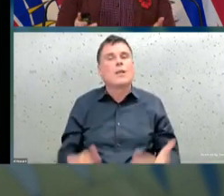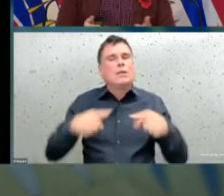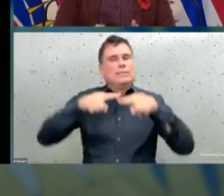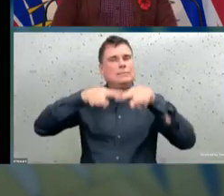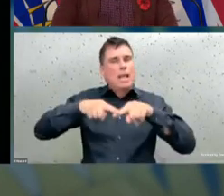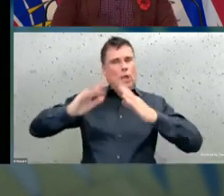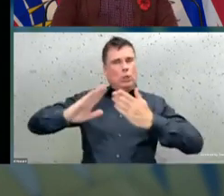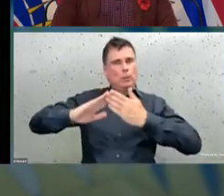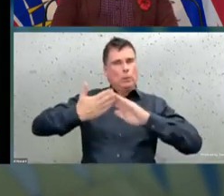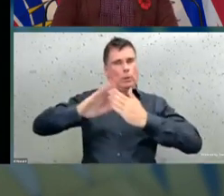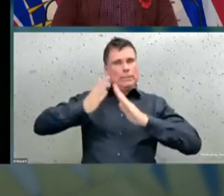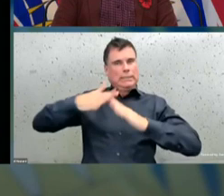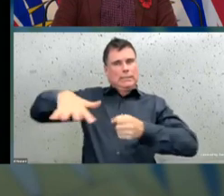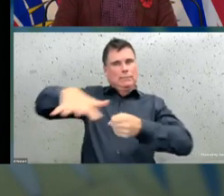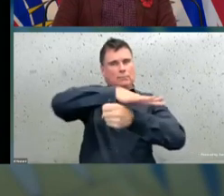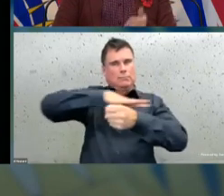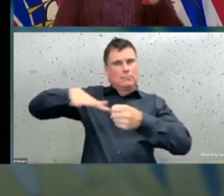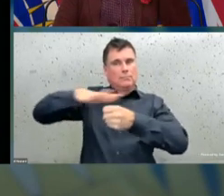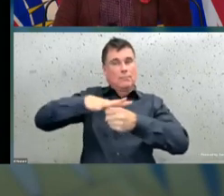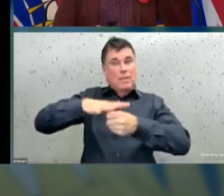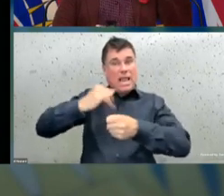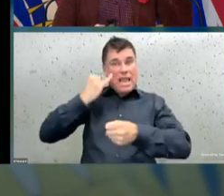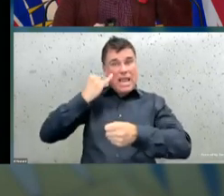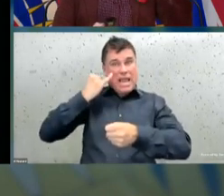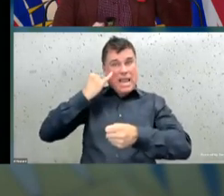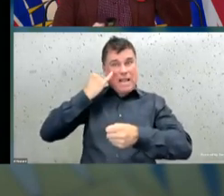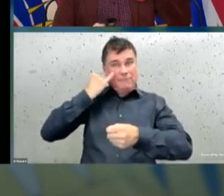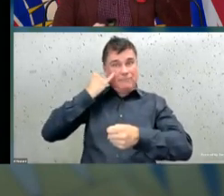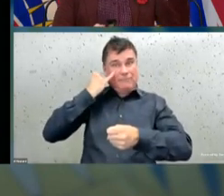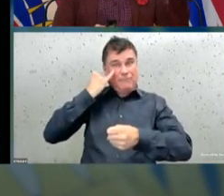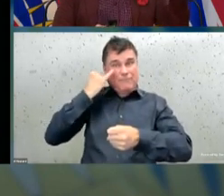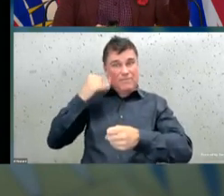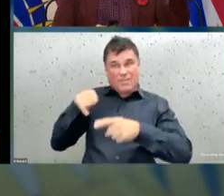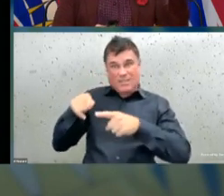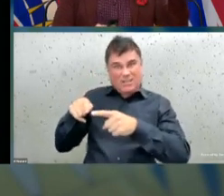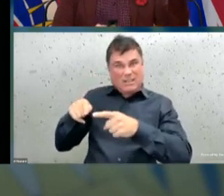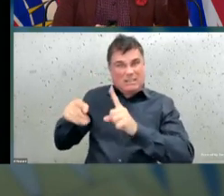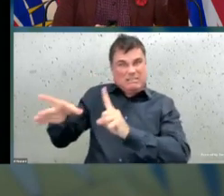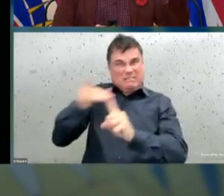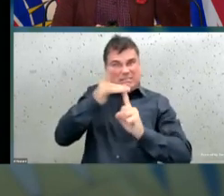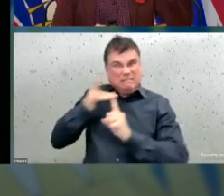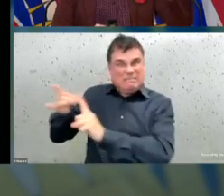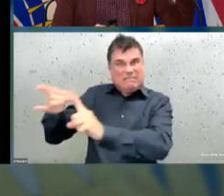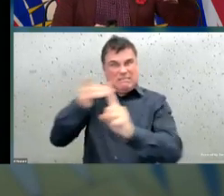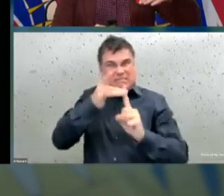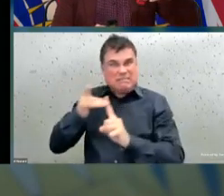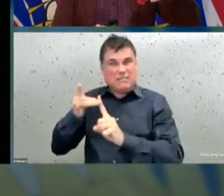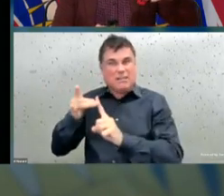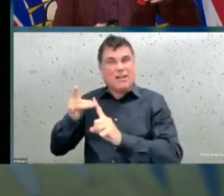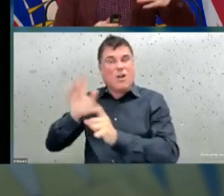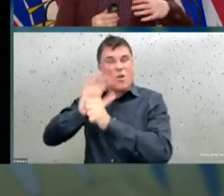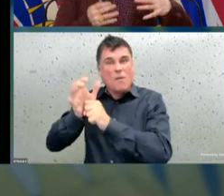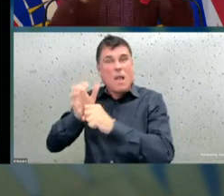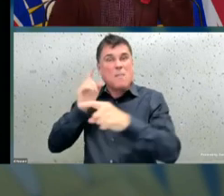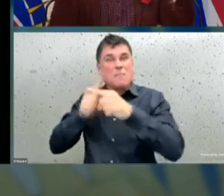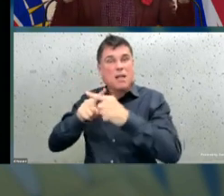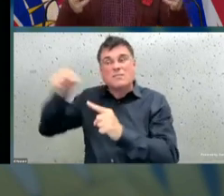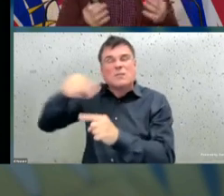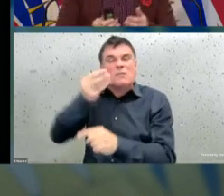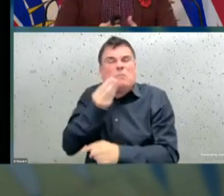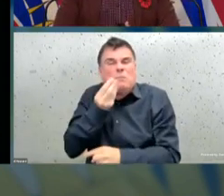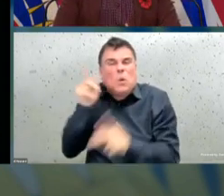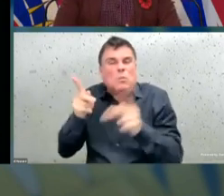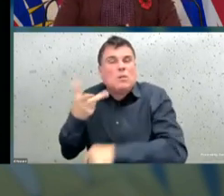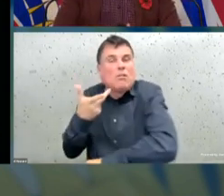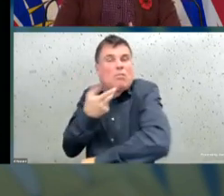vaccination in our communities. So we see in the interior, in the 12-17 age group, where immunization rates have come up